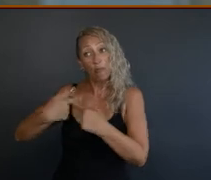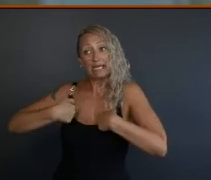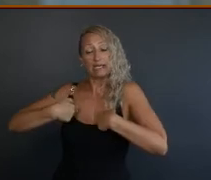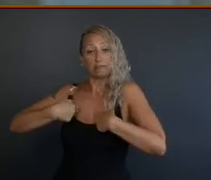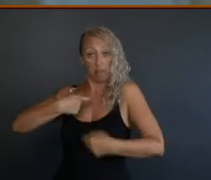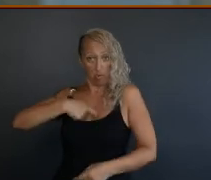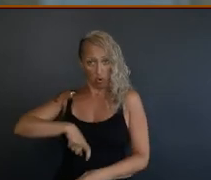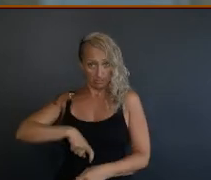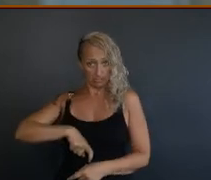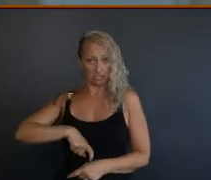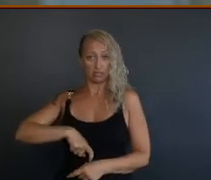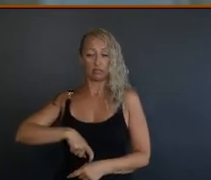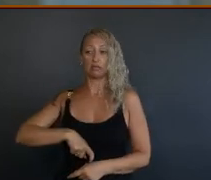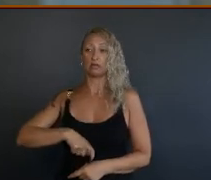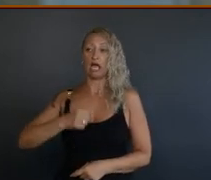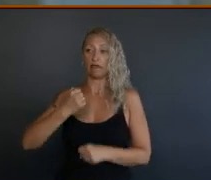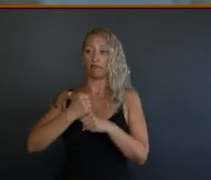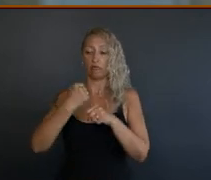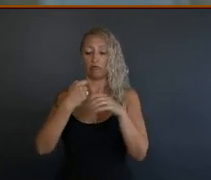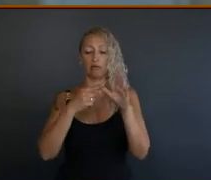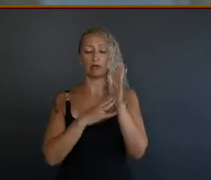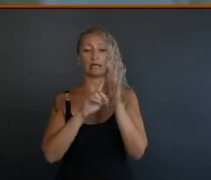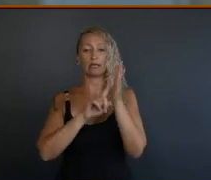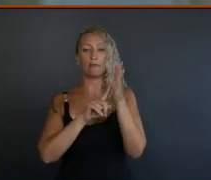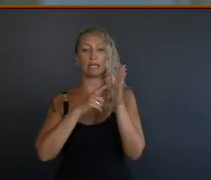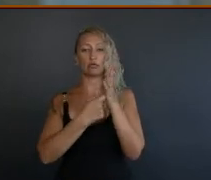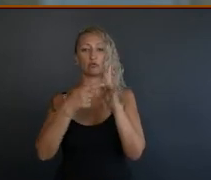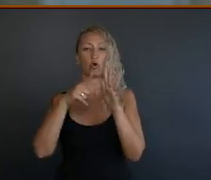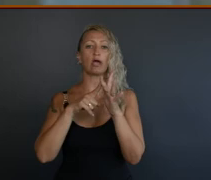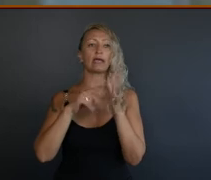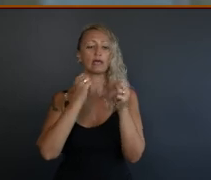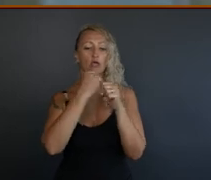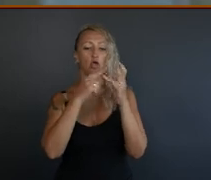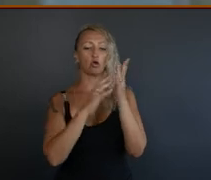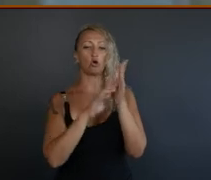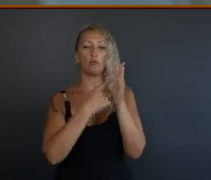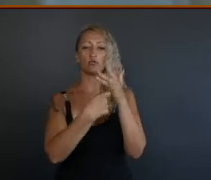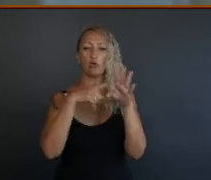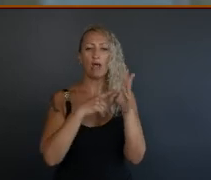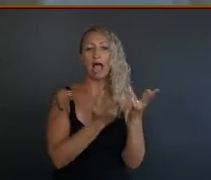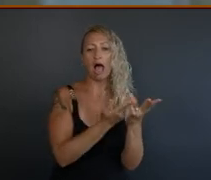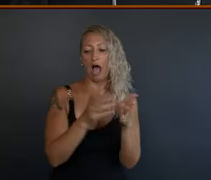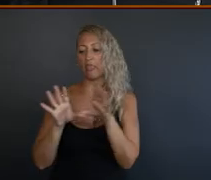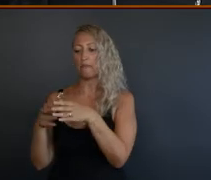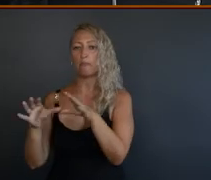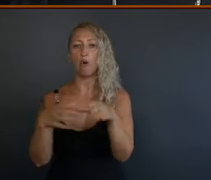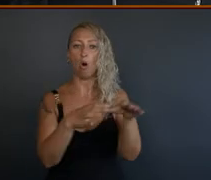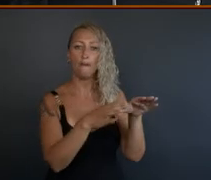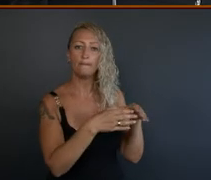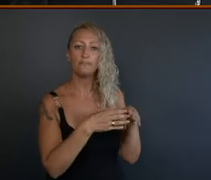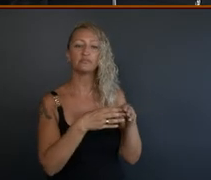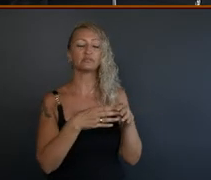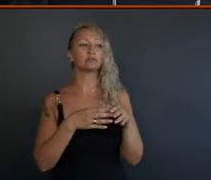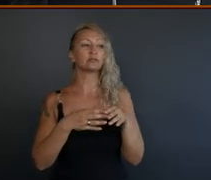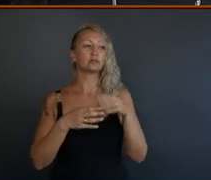personally, and for us, Gamilaroi mob, and you know, Gamilaroi, Gamilaroi mob, different names